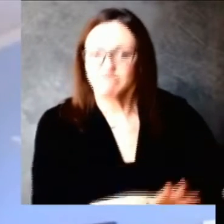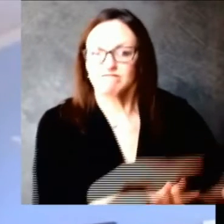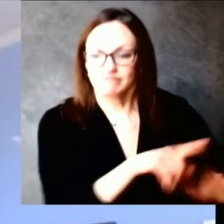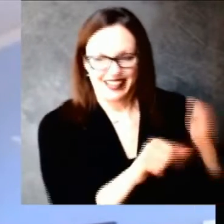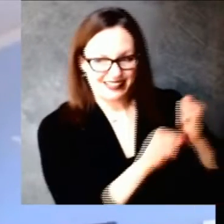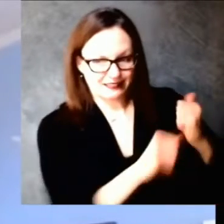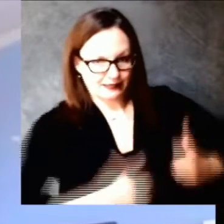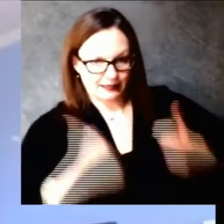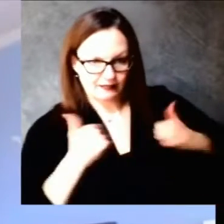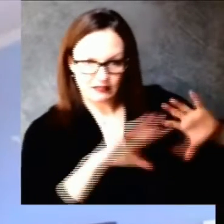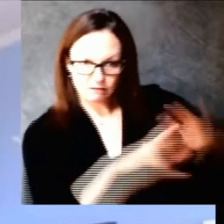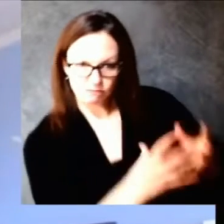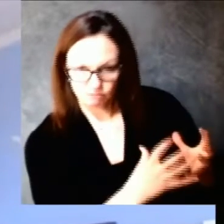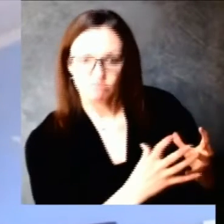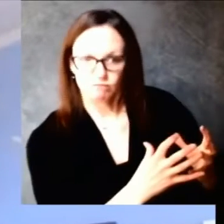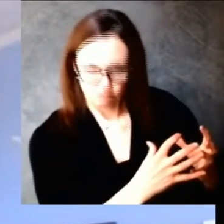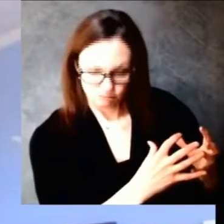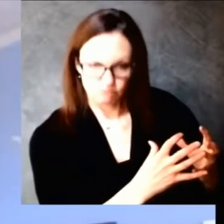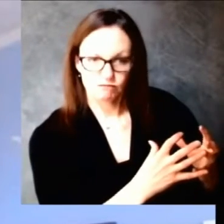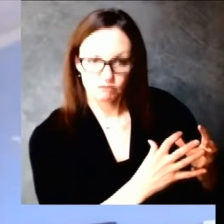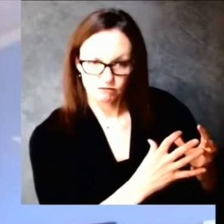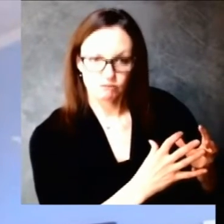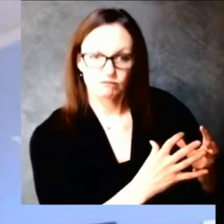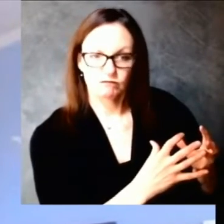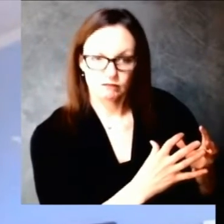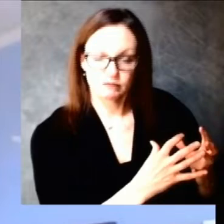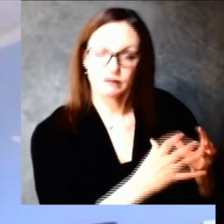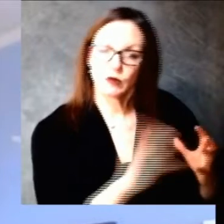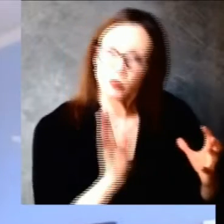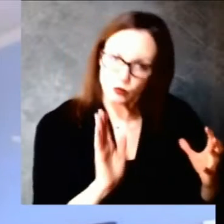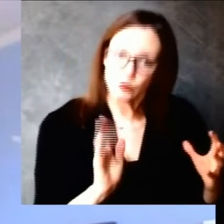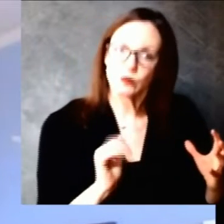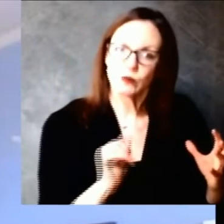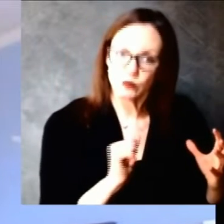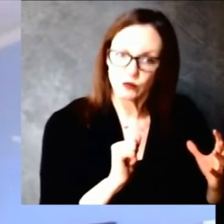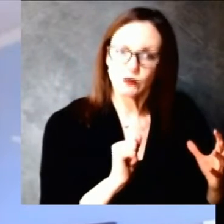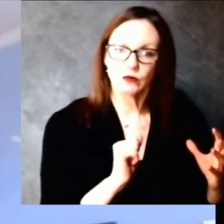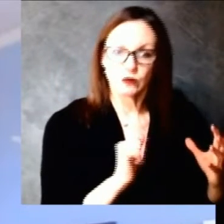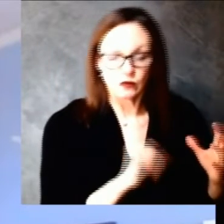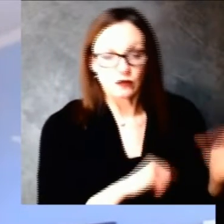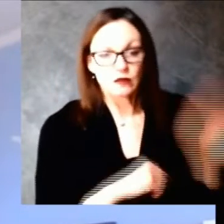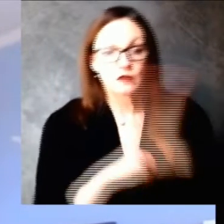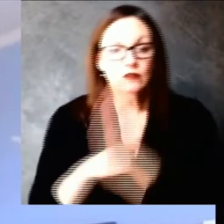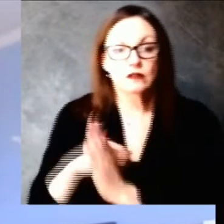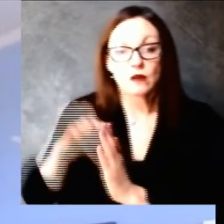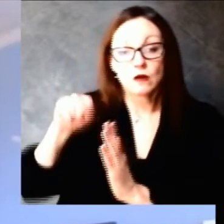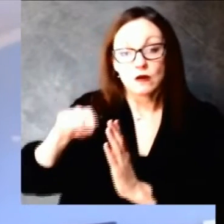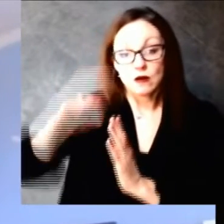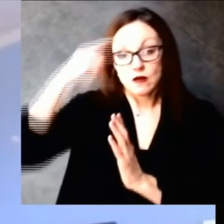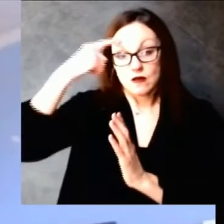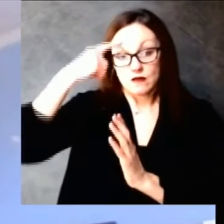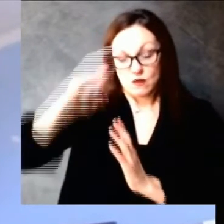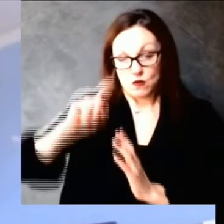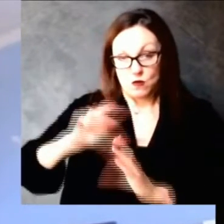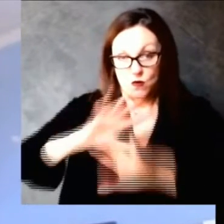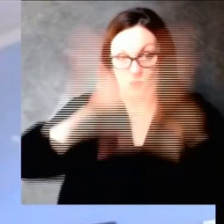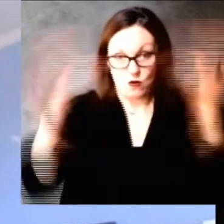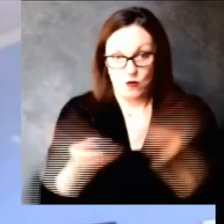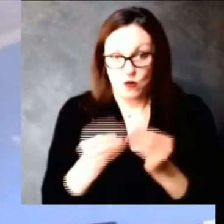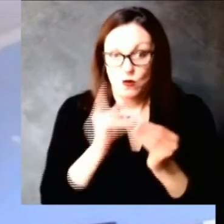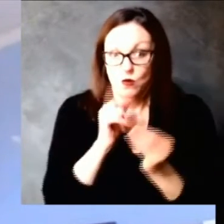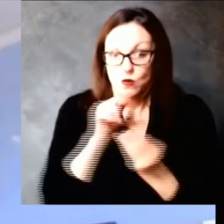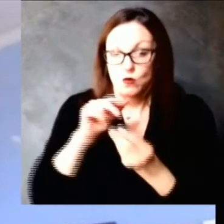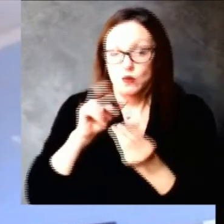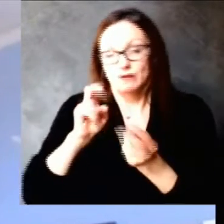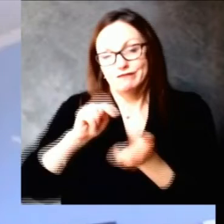is that in the skilled nursing facilities where they're doing these second dose clinics that about a quarter of the doses that are